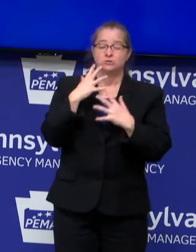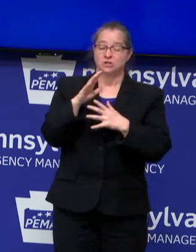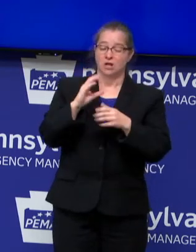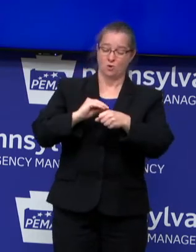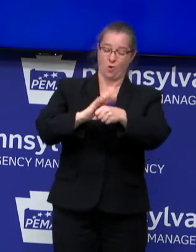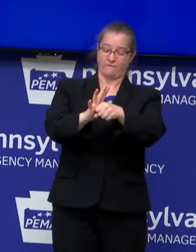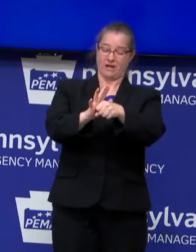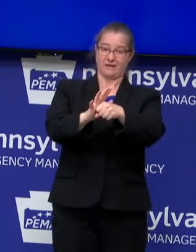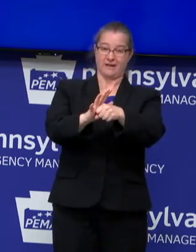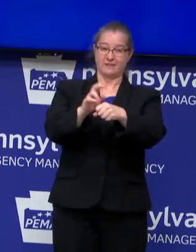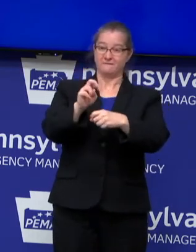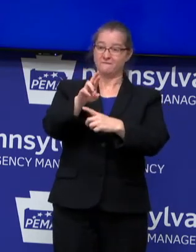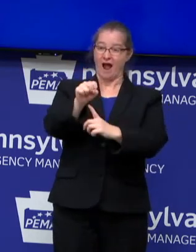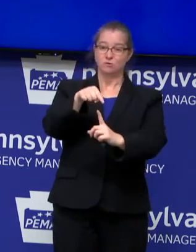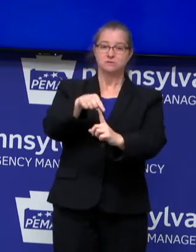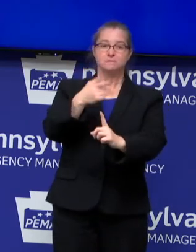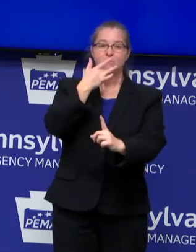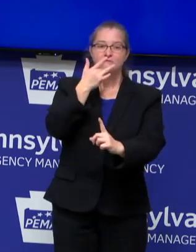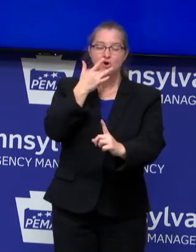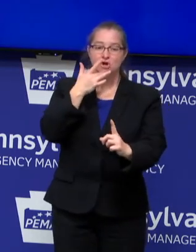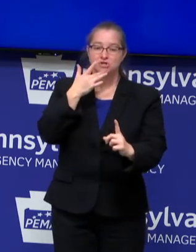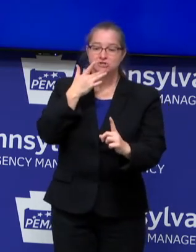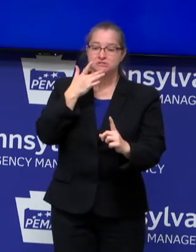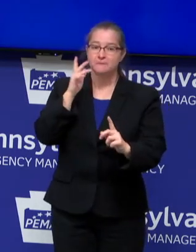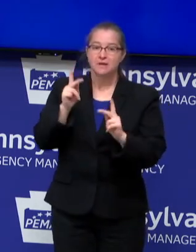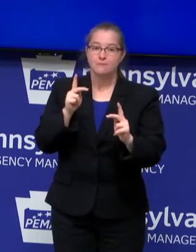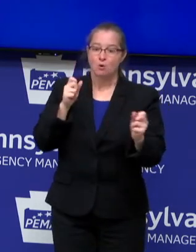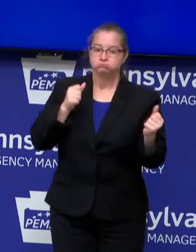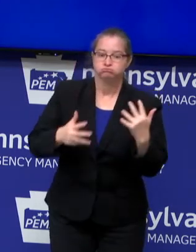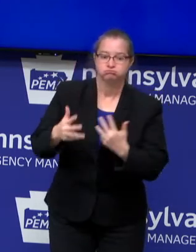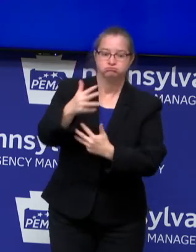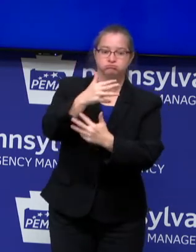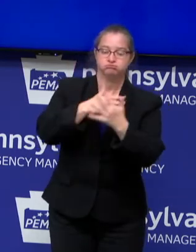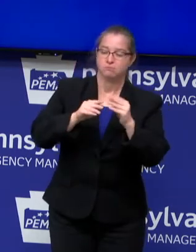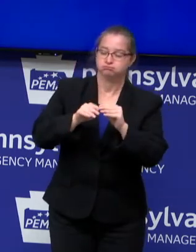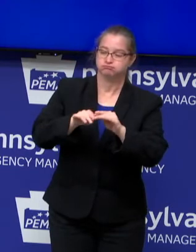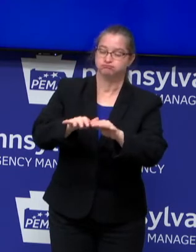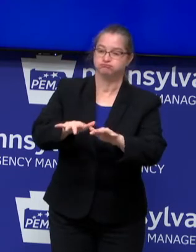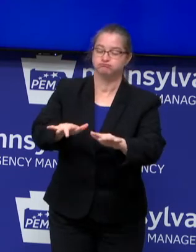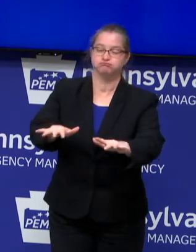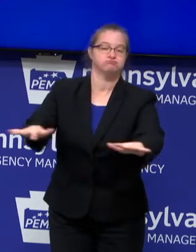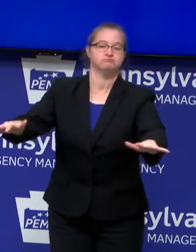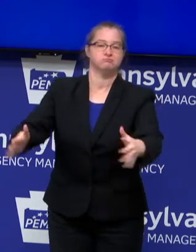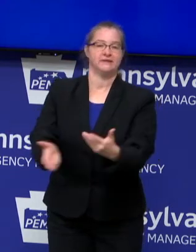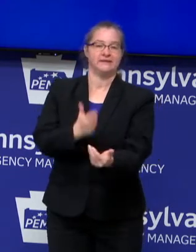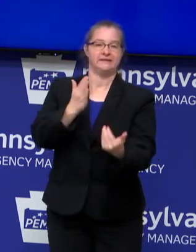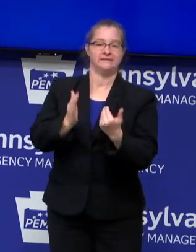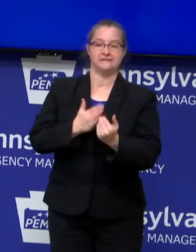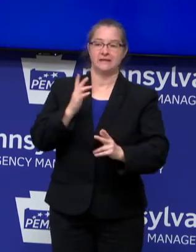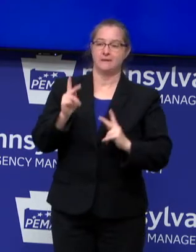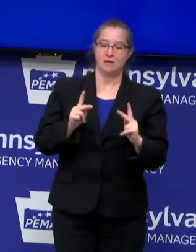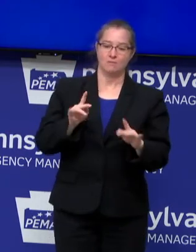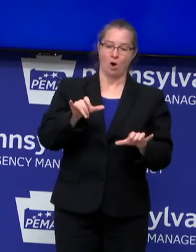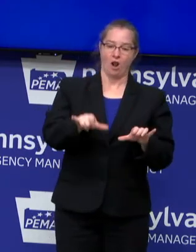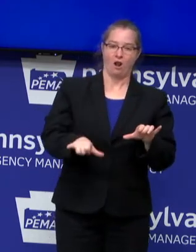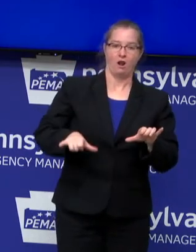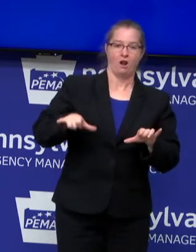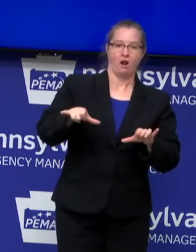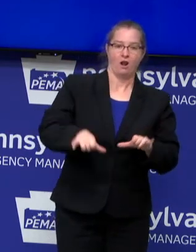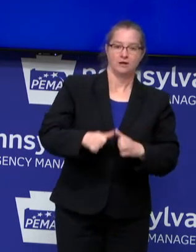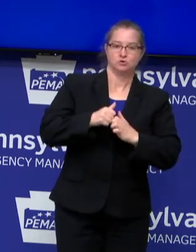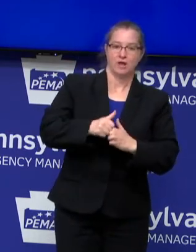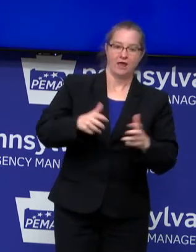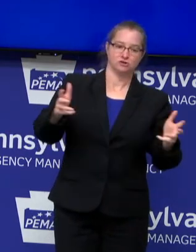virus, thrives in places where people gather together. It spreads most easily when people are spending time together,